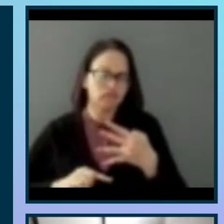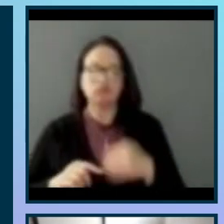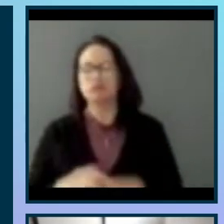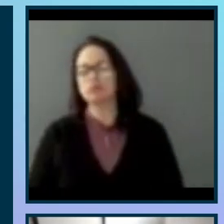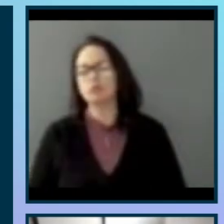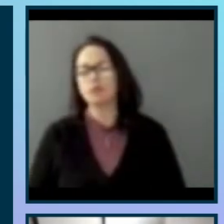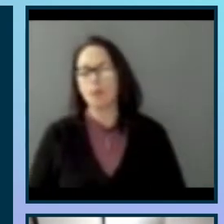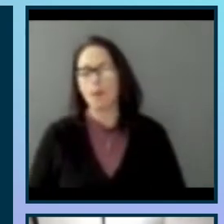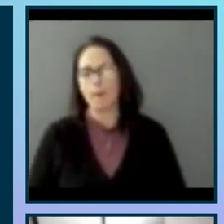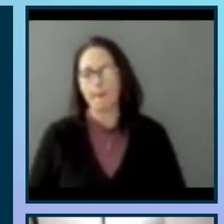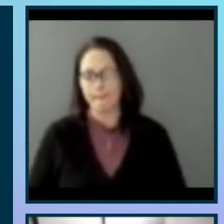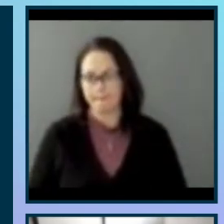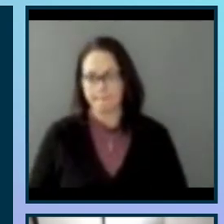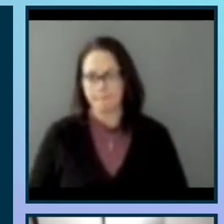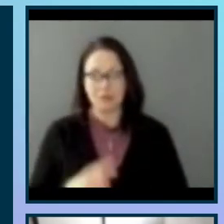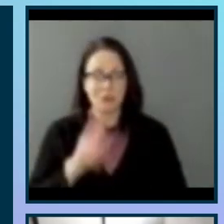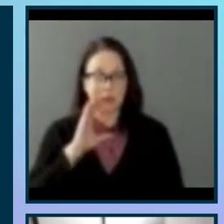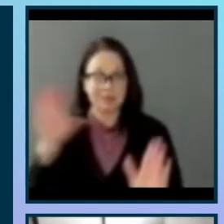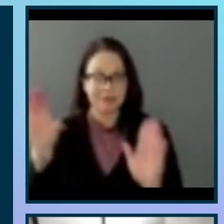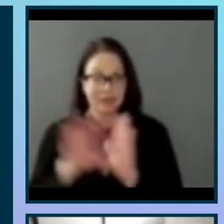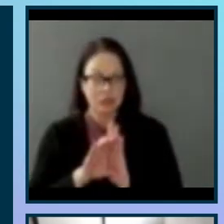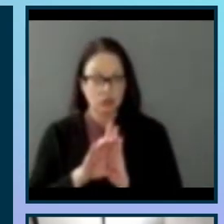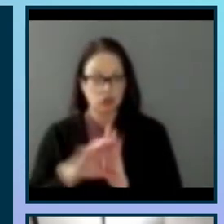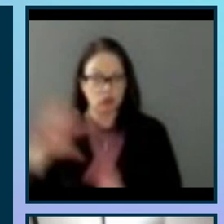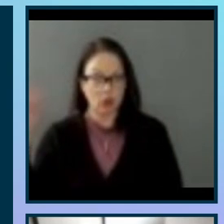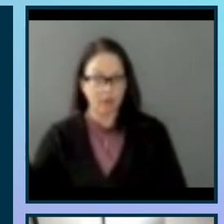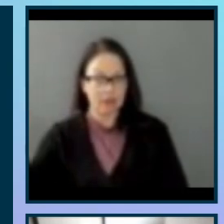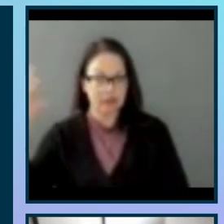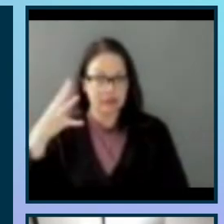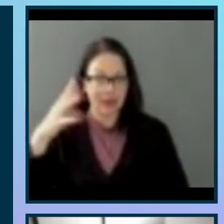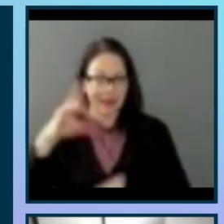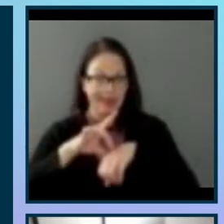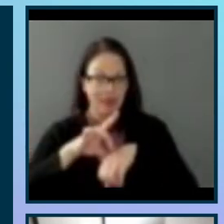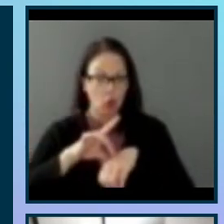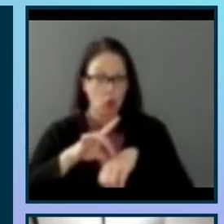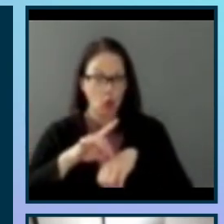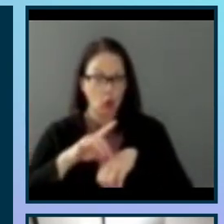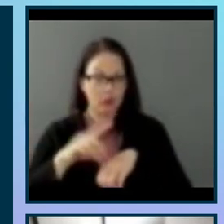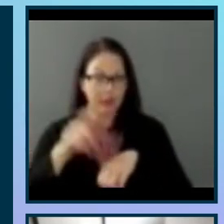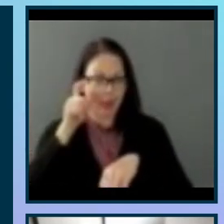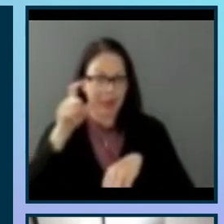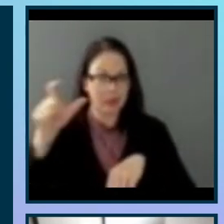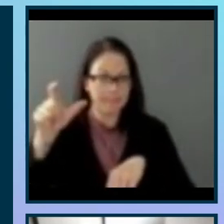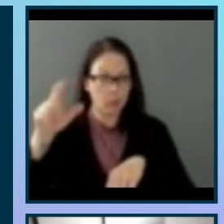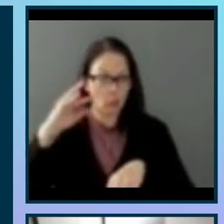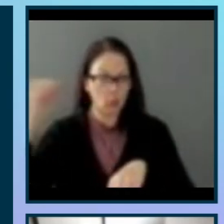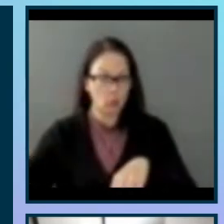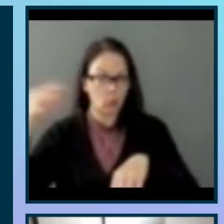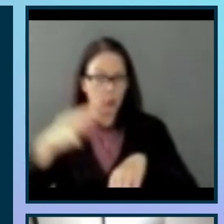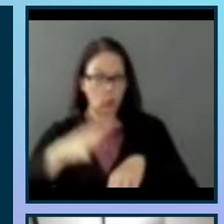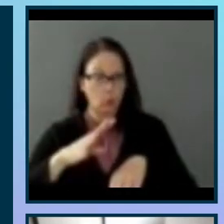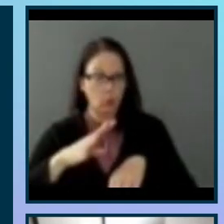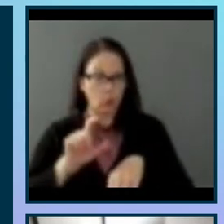On this page, I have an image of the sun and the earth and the moon. And I'm going to go over what happens